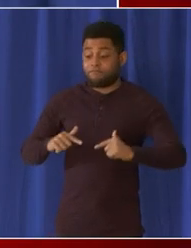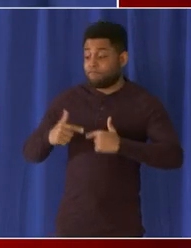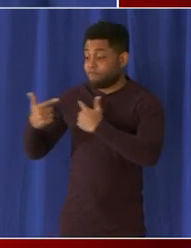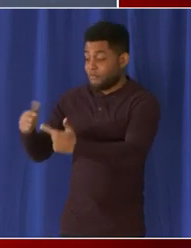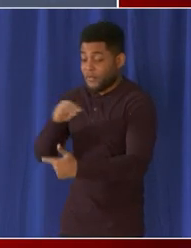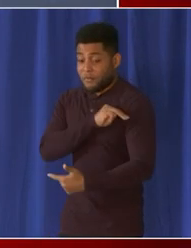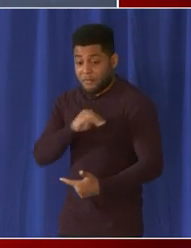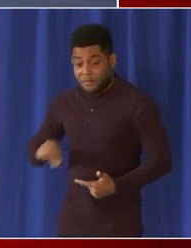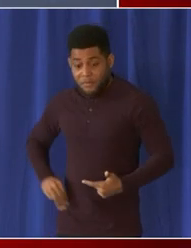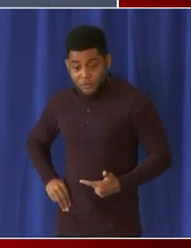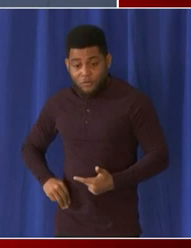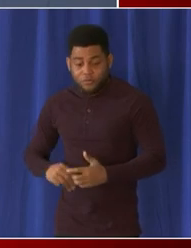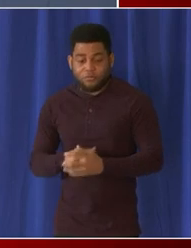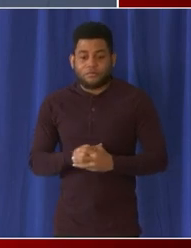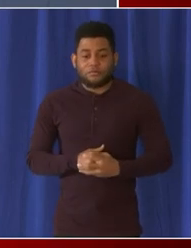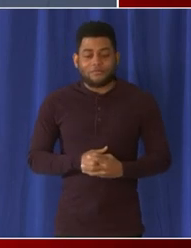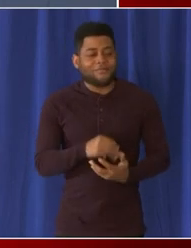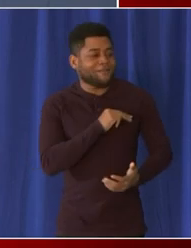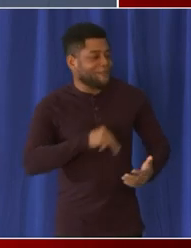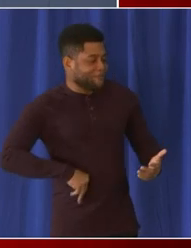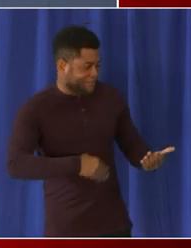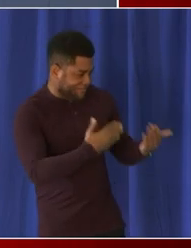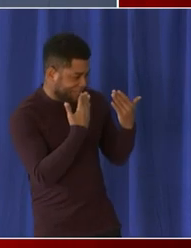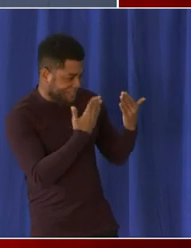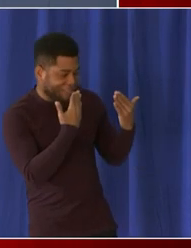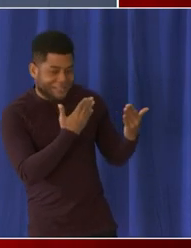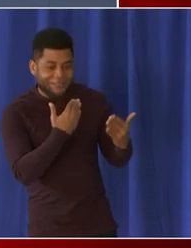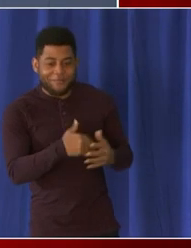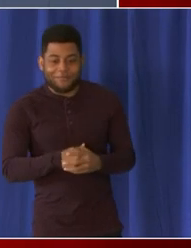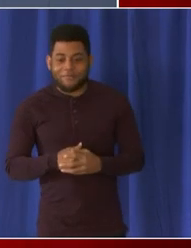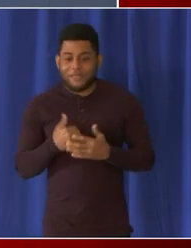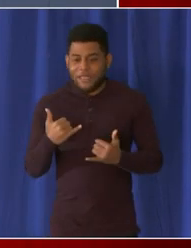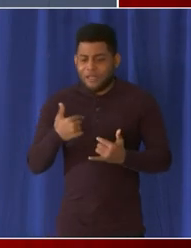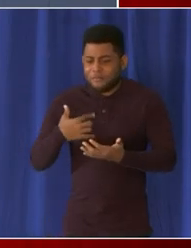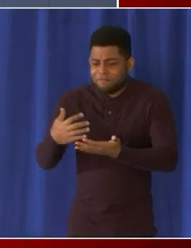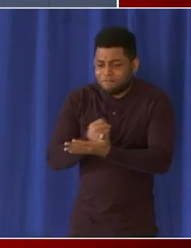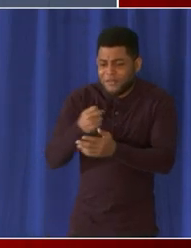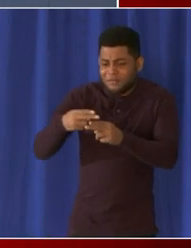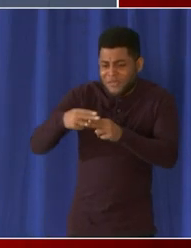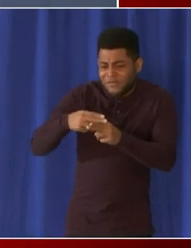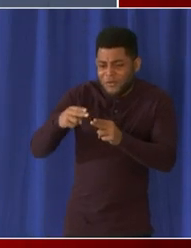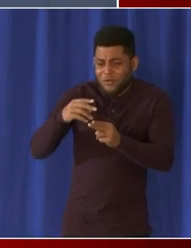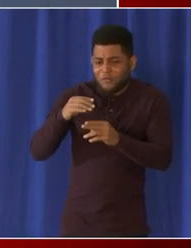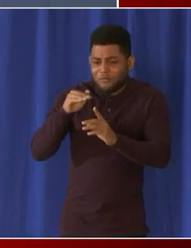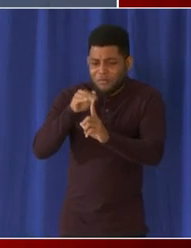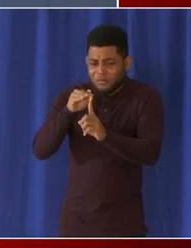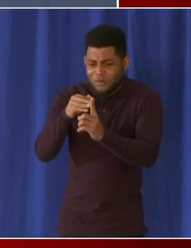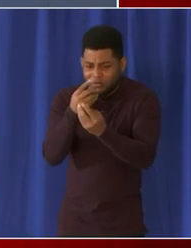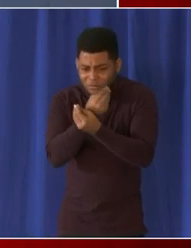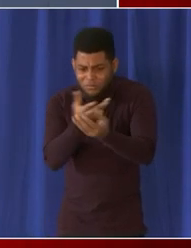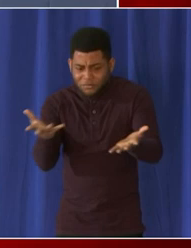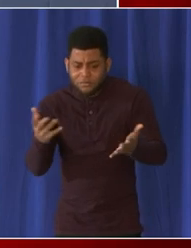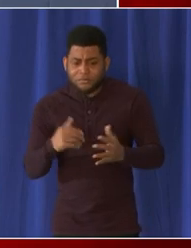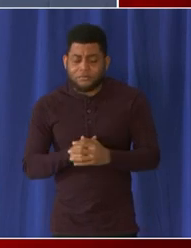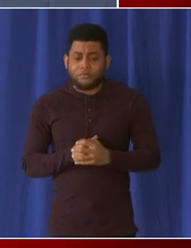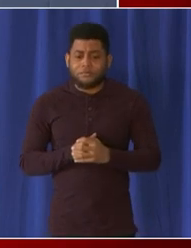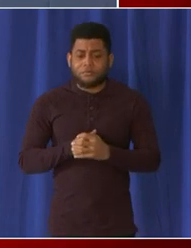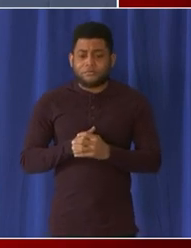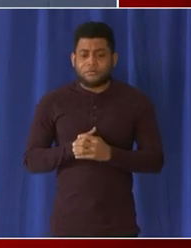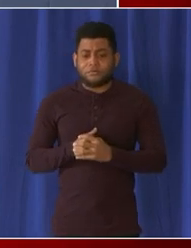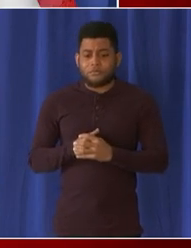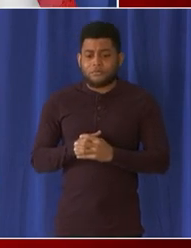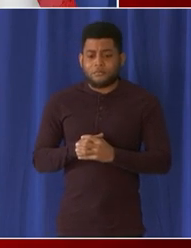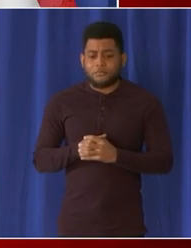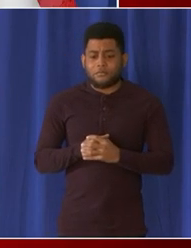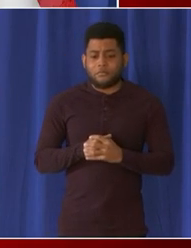Let me just move to a couple of reminders as we have discussed here for